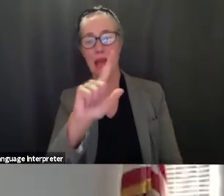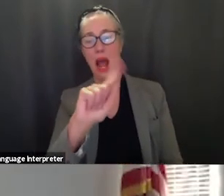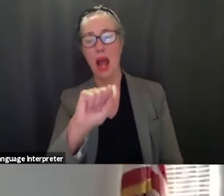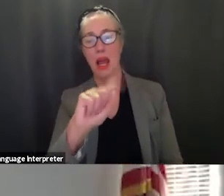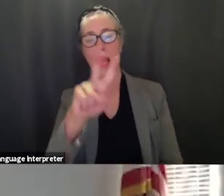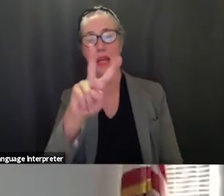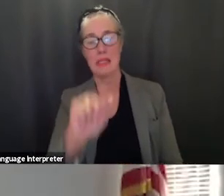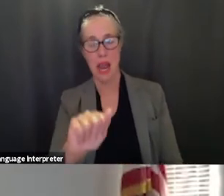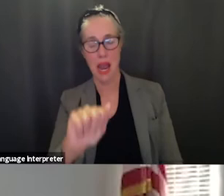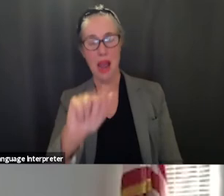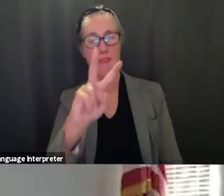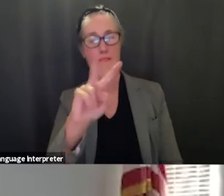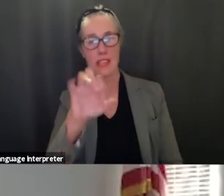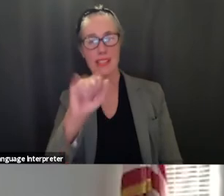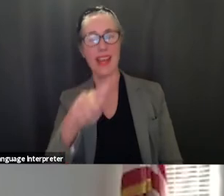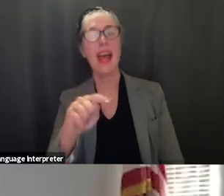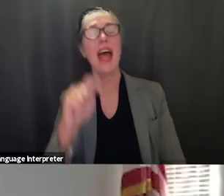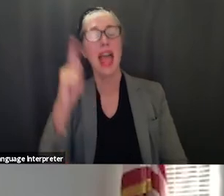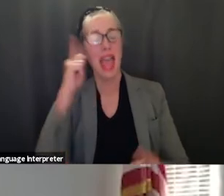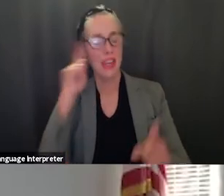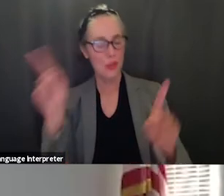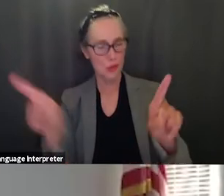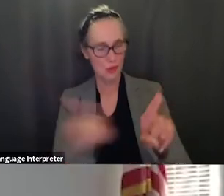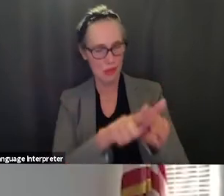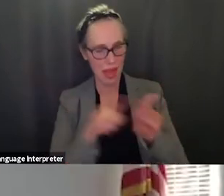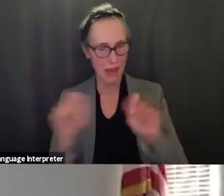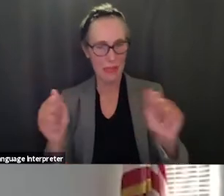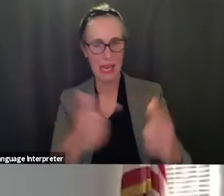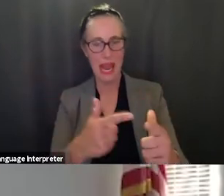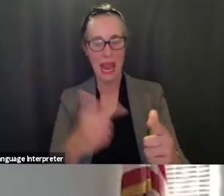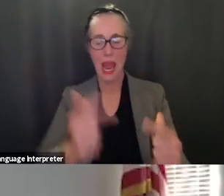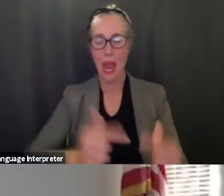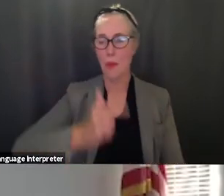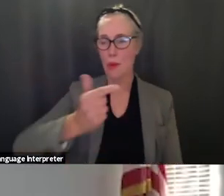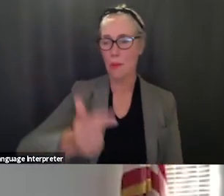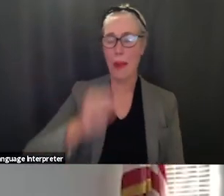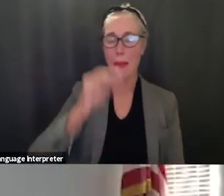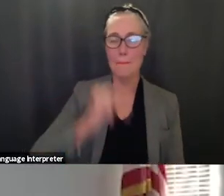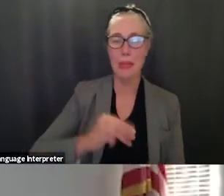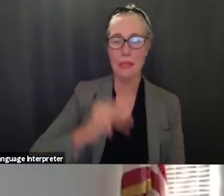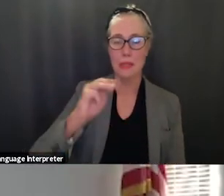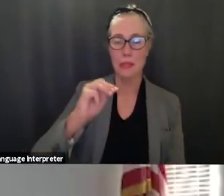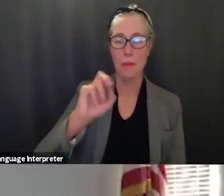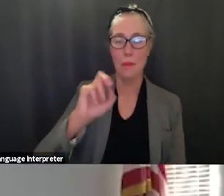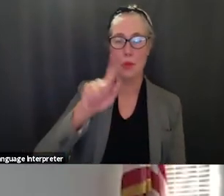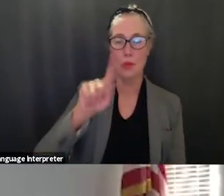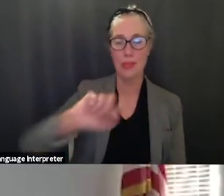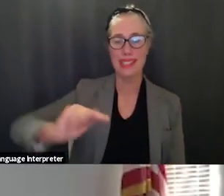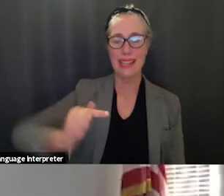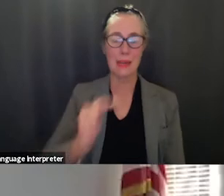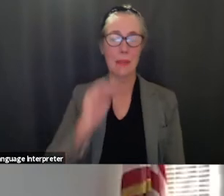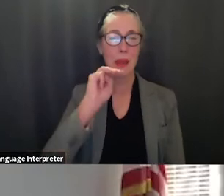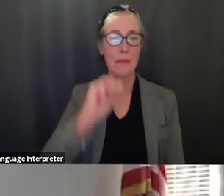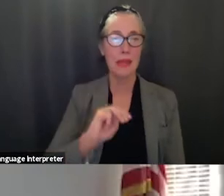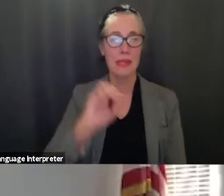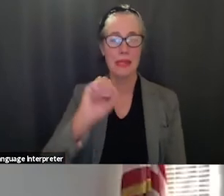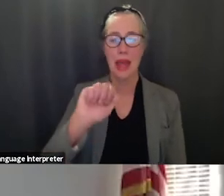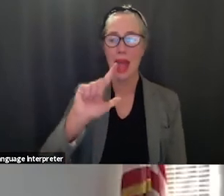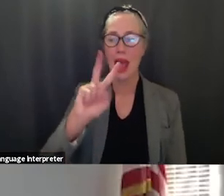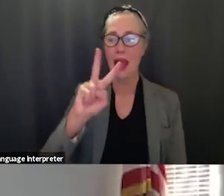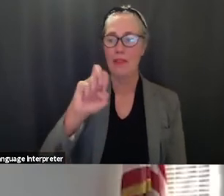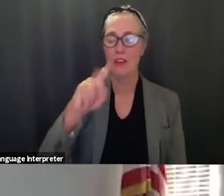also a motion was made by miss munoz and seconded by miss alvarez to approve the appointment of